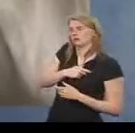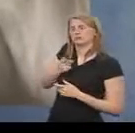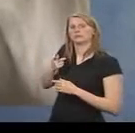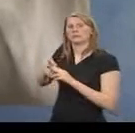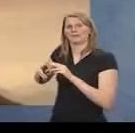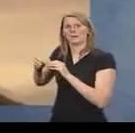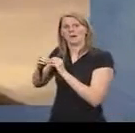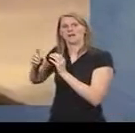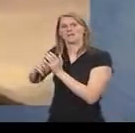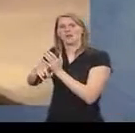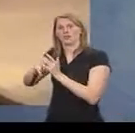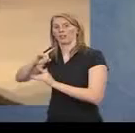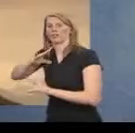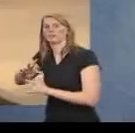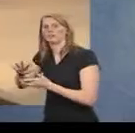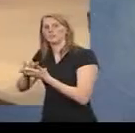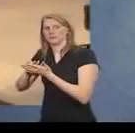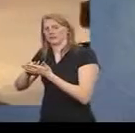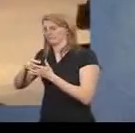assassination.